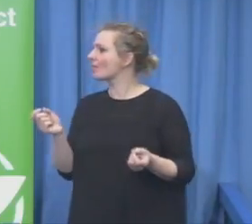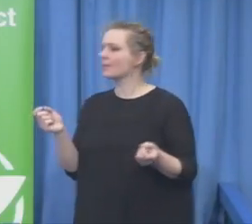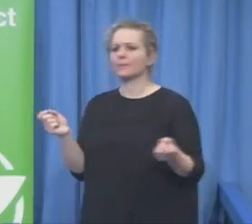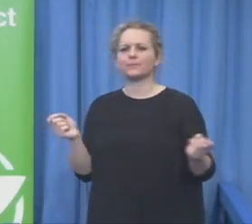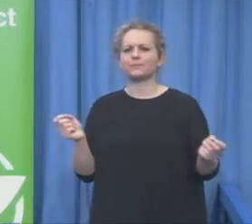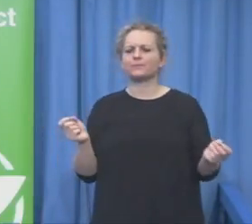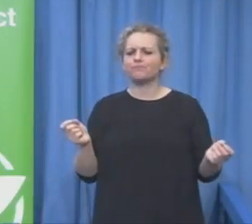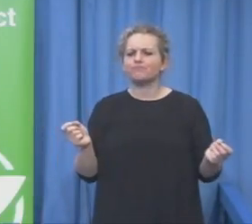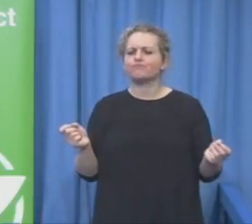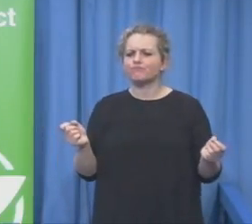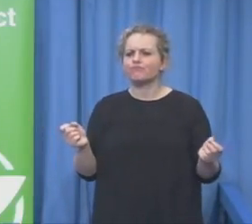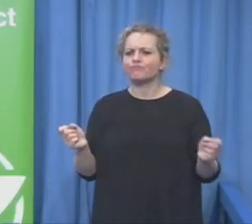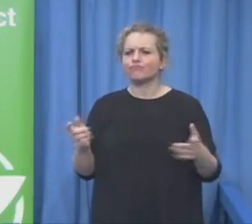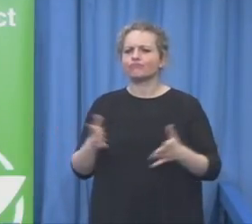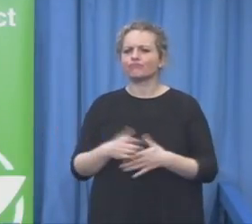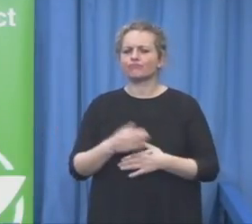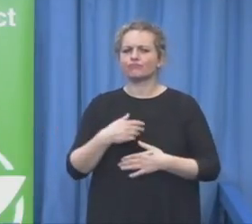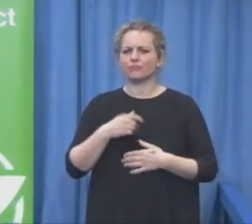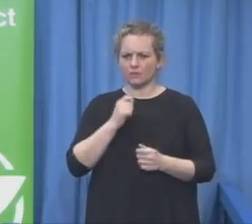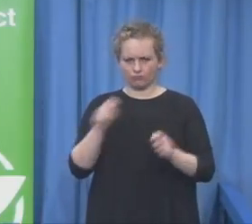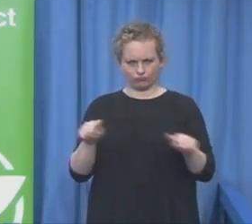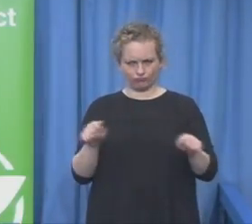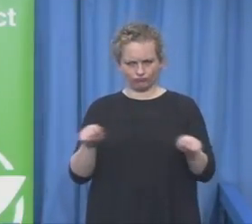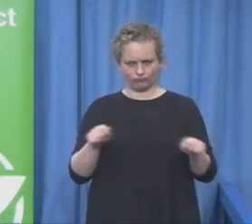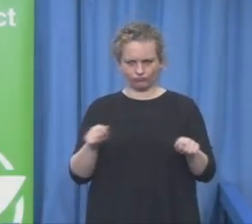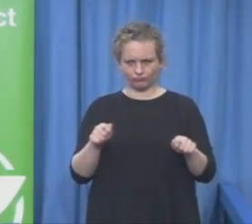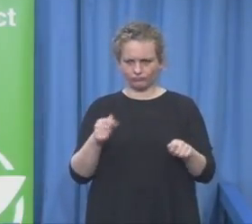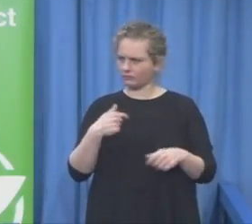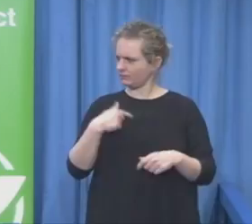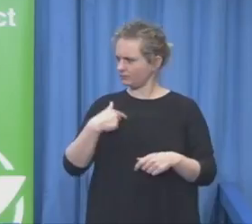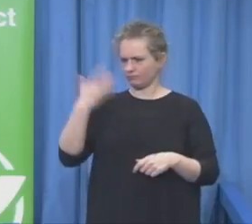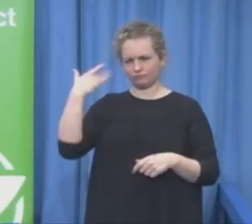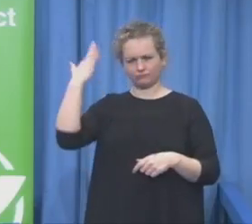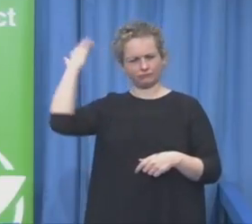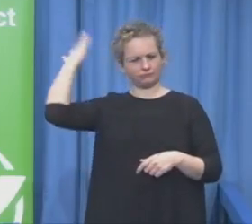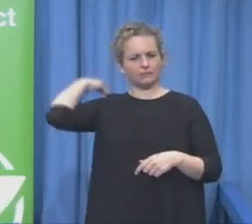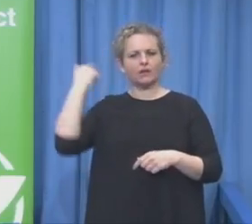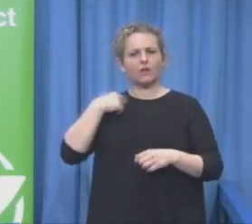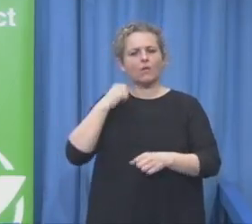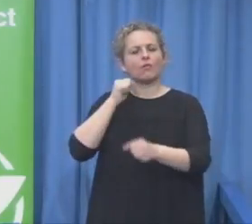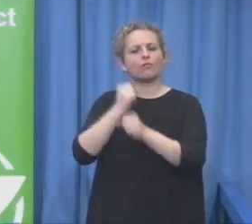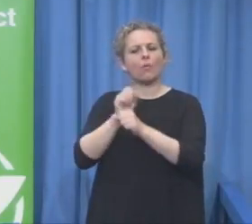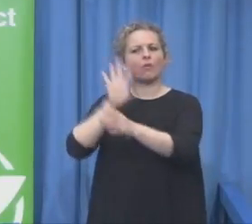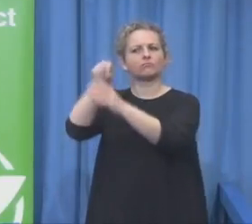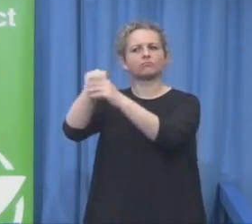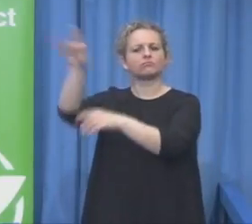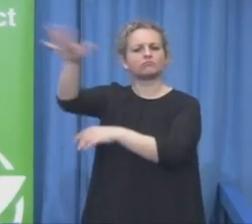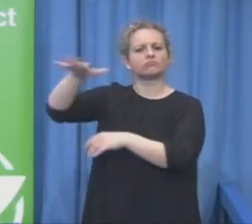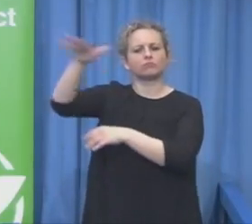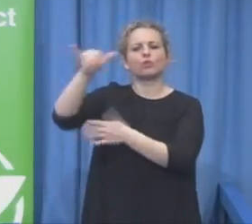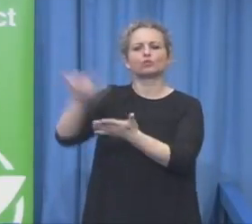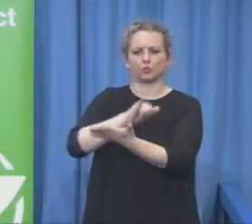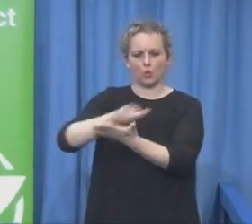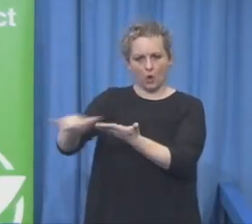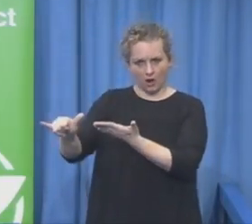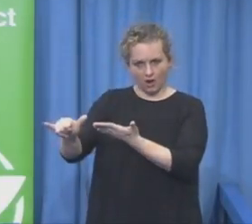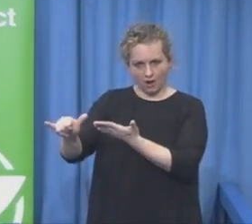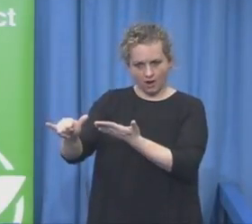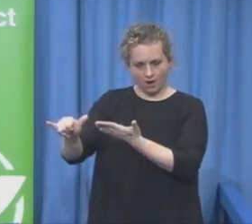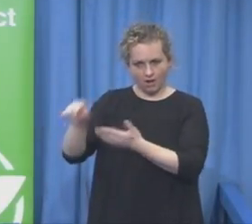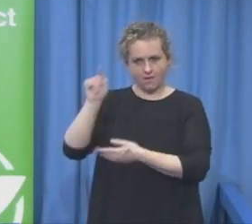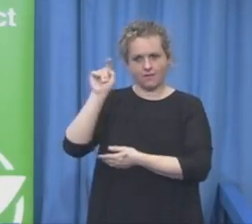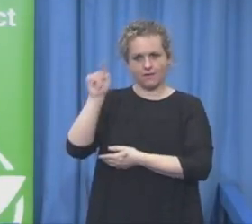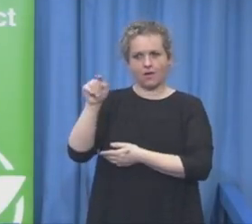business there has one kind of expression, which is location, location, location.